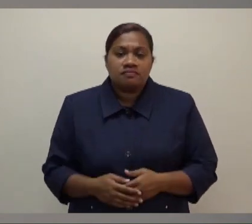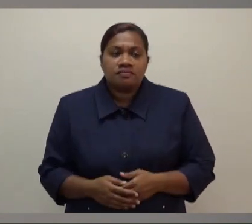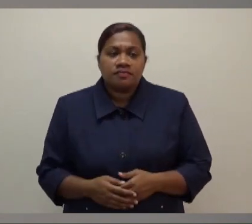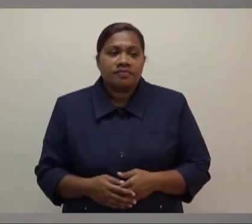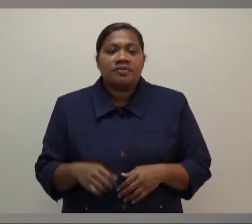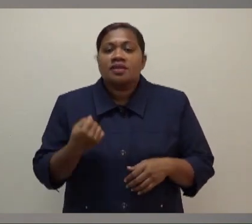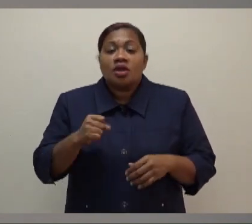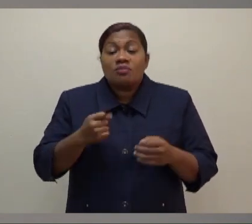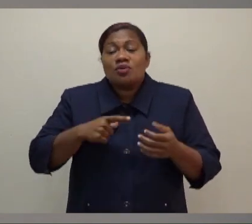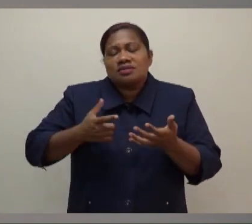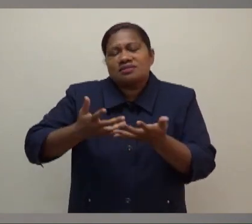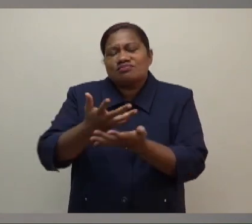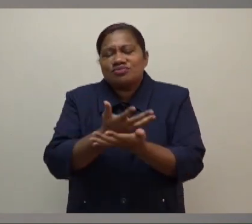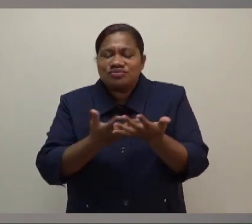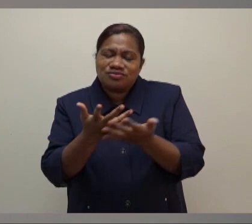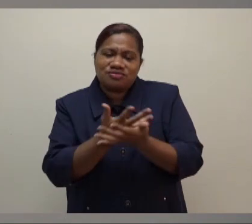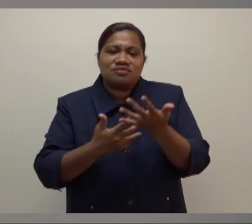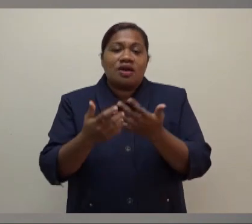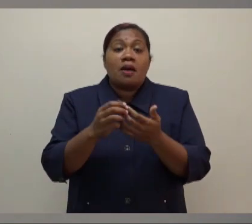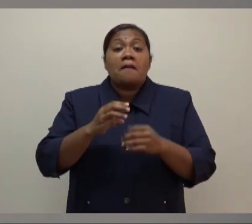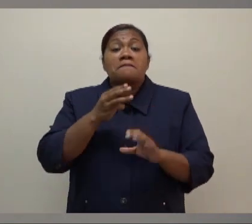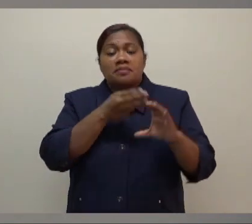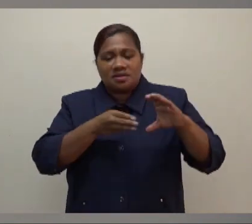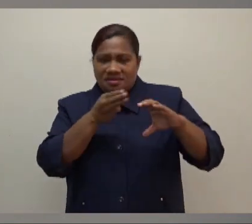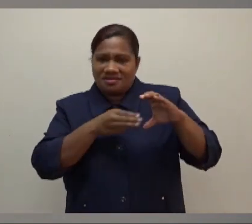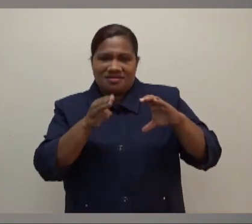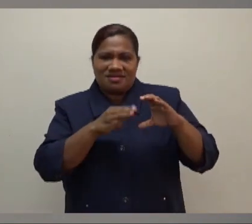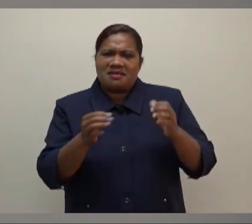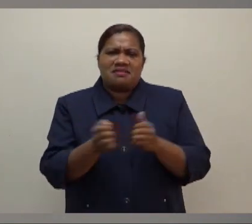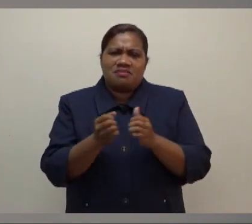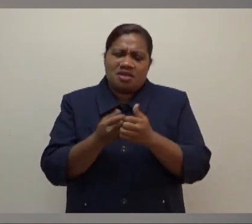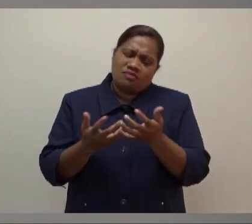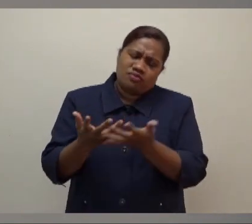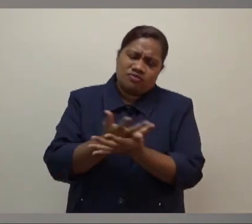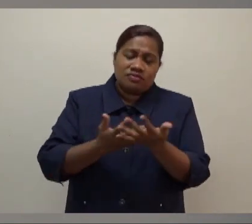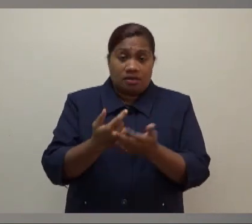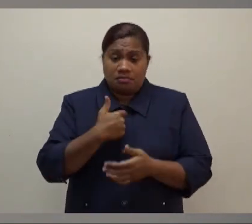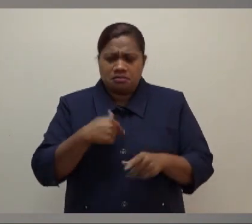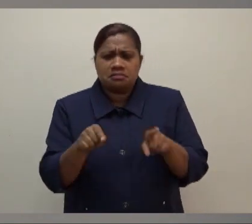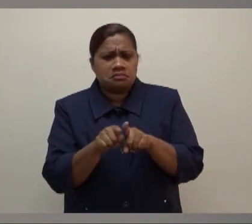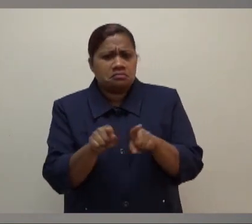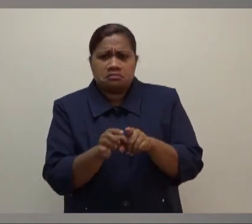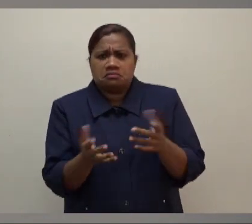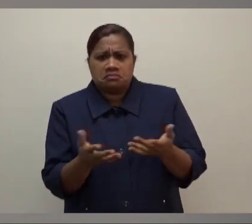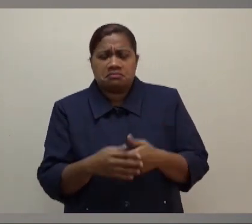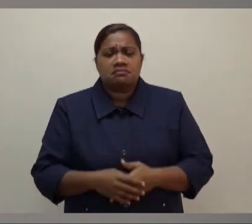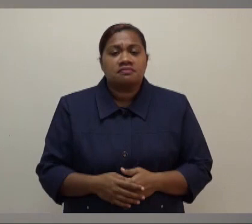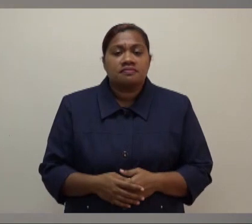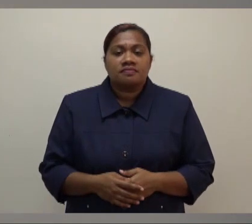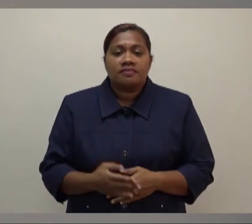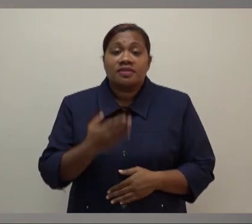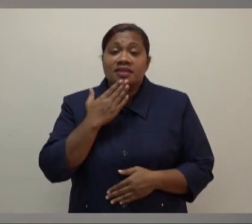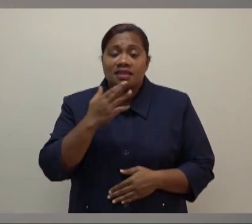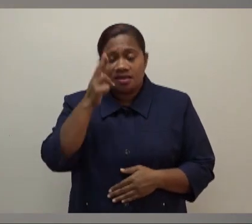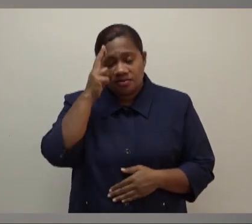conversation on social media. I've also had a lot of positive conversations on social media too. Maybe it's going to the wrong sites. Thank you, sir.